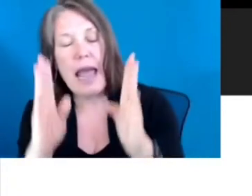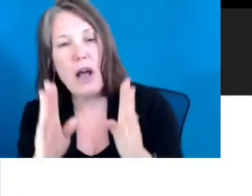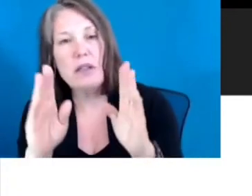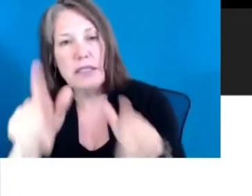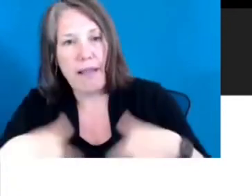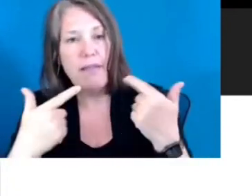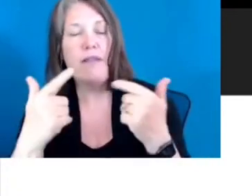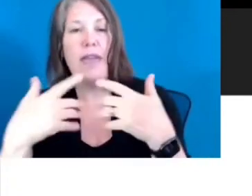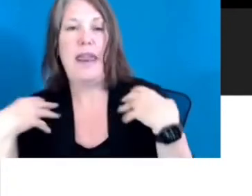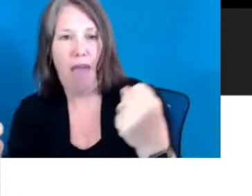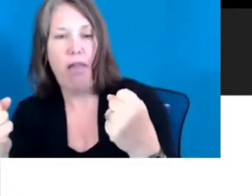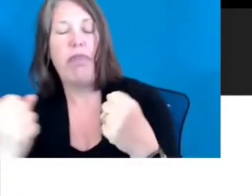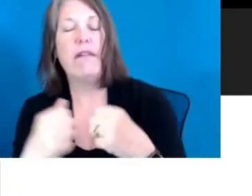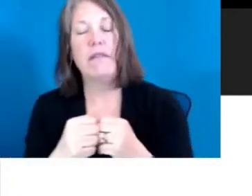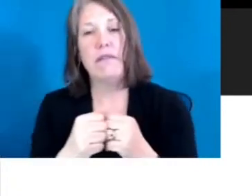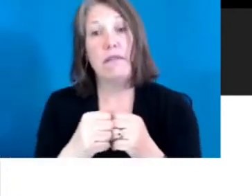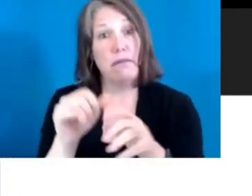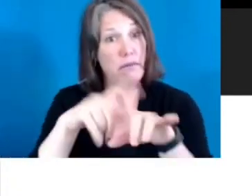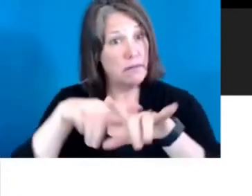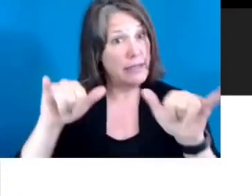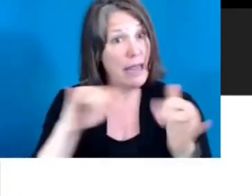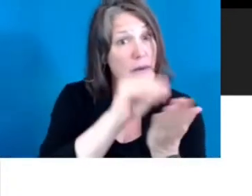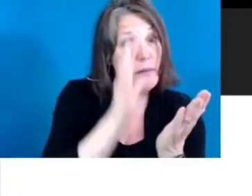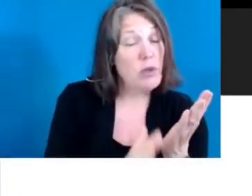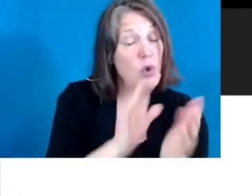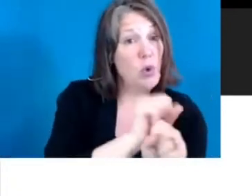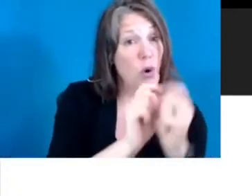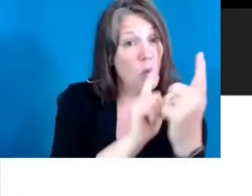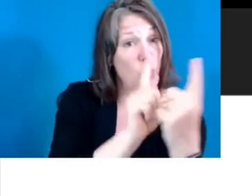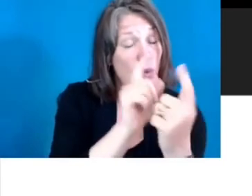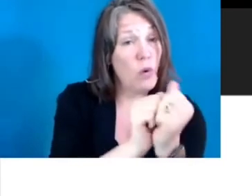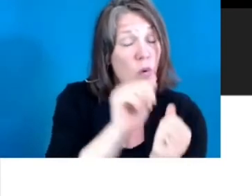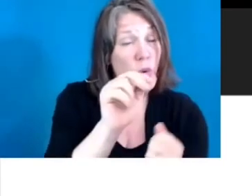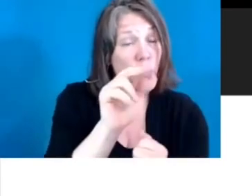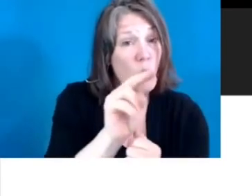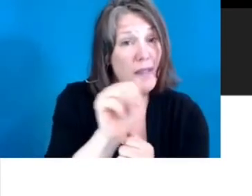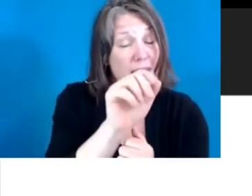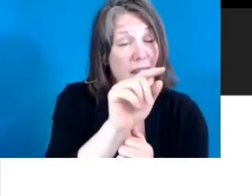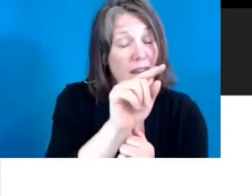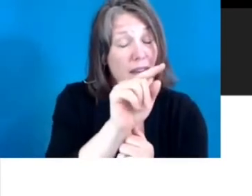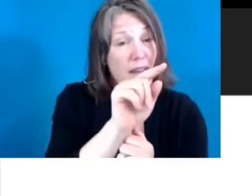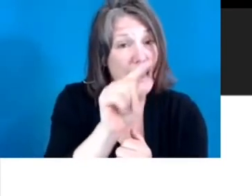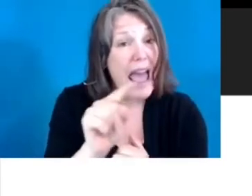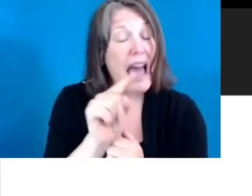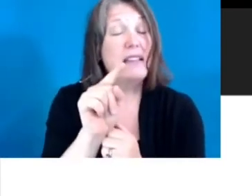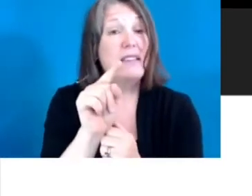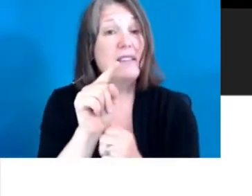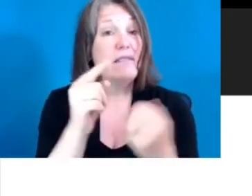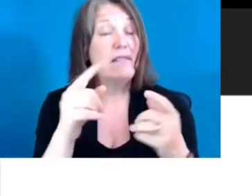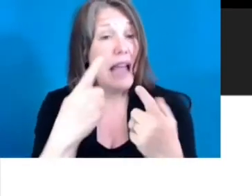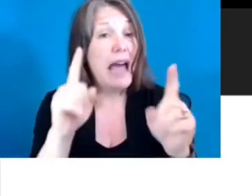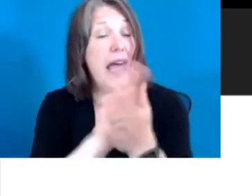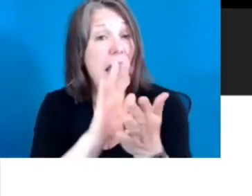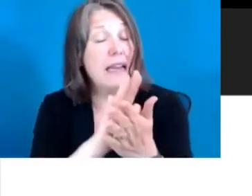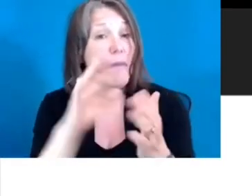and health. At the same time, the student works one-on-one with a NAS academic coach to set their own goals